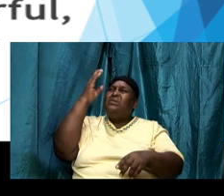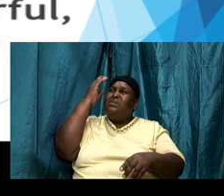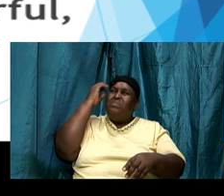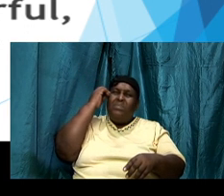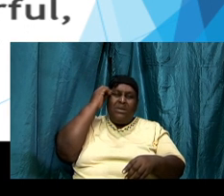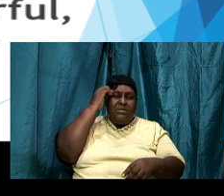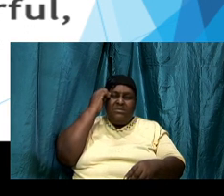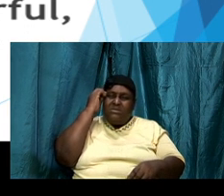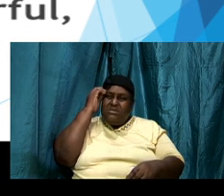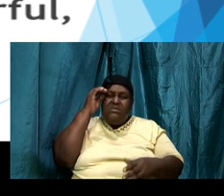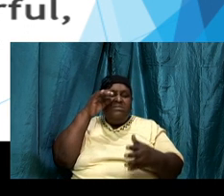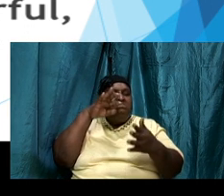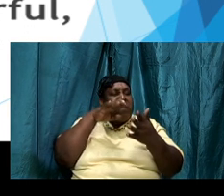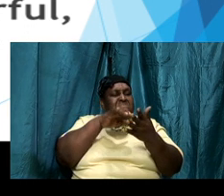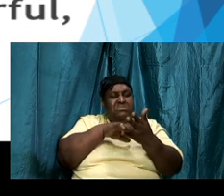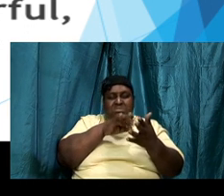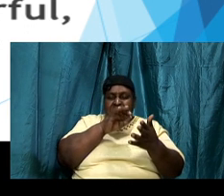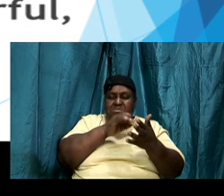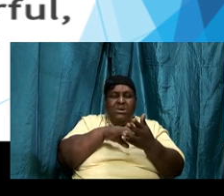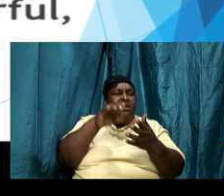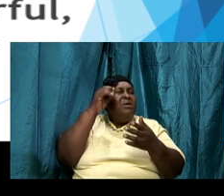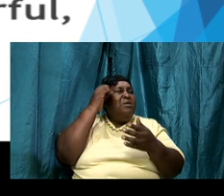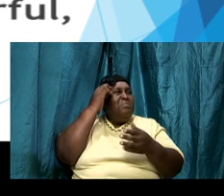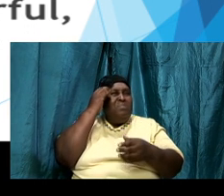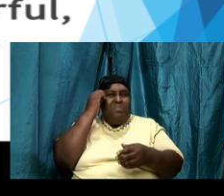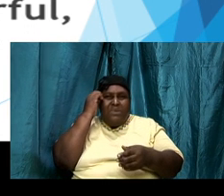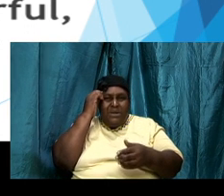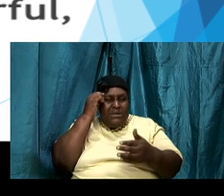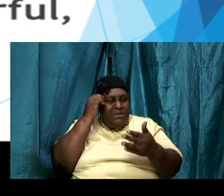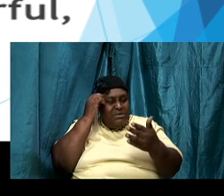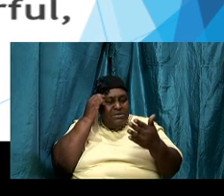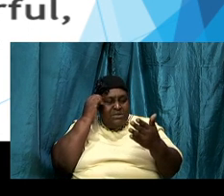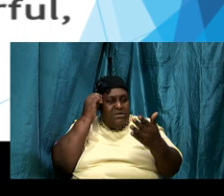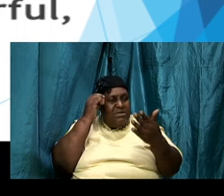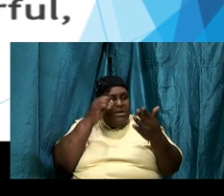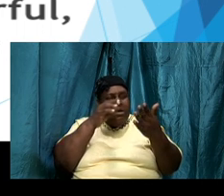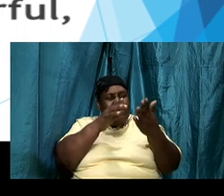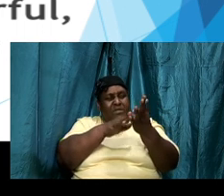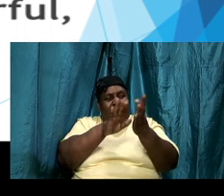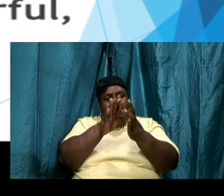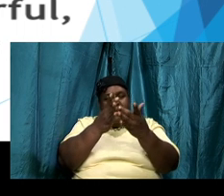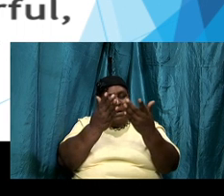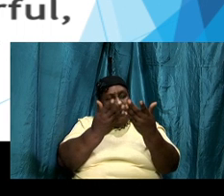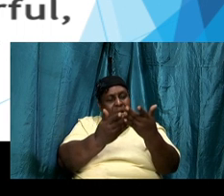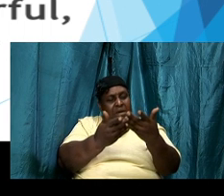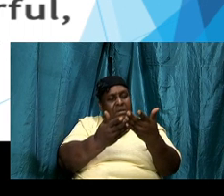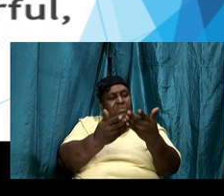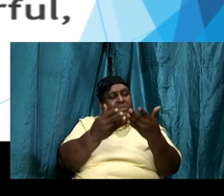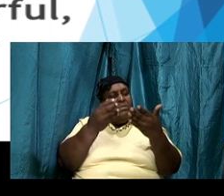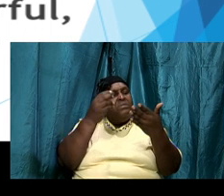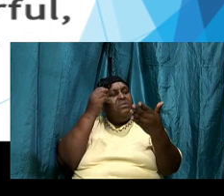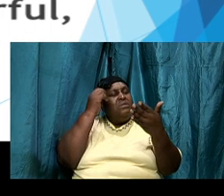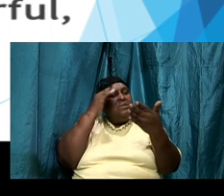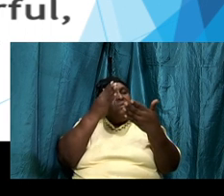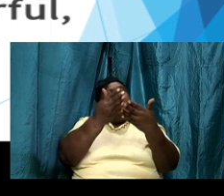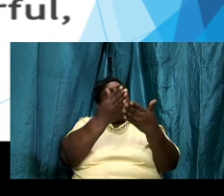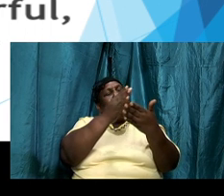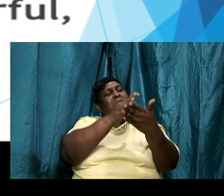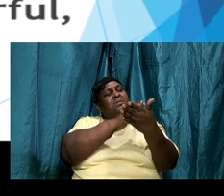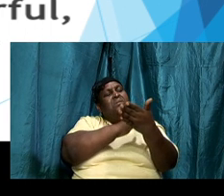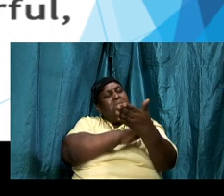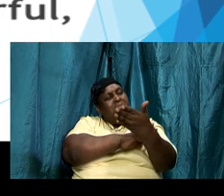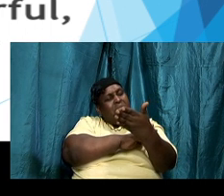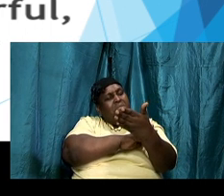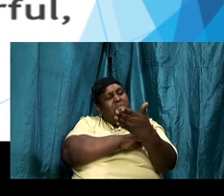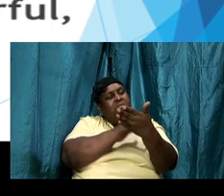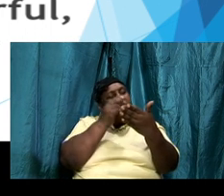meditating on the word of almighty God by meditating by thinking deeply about